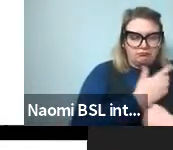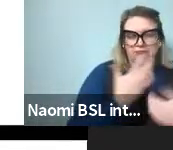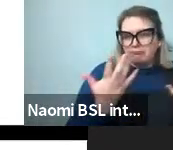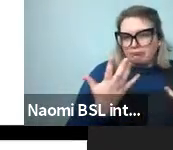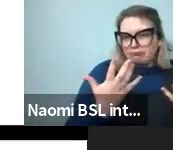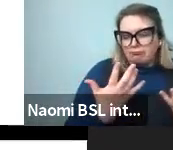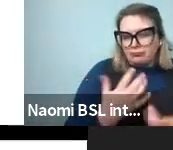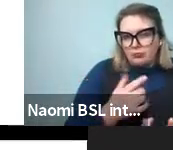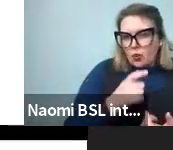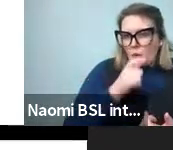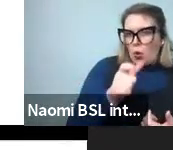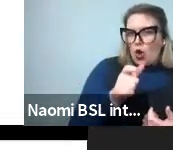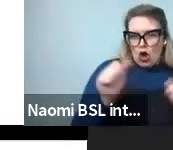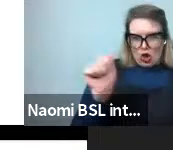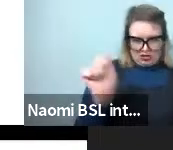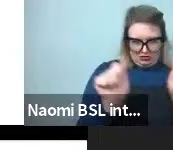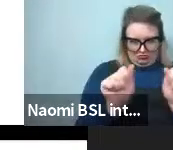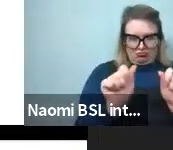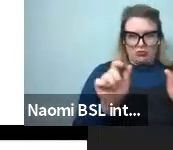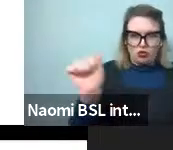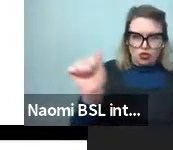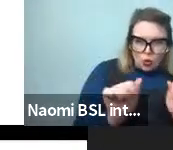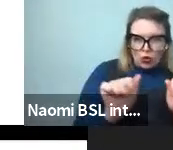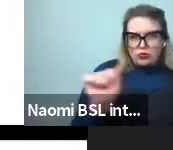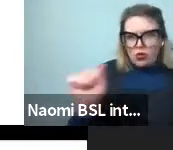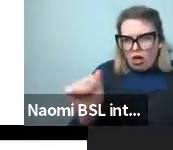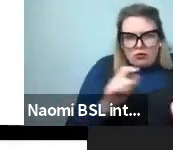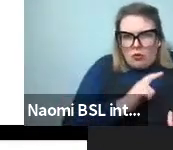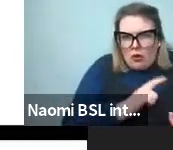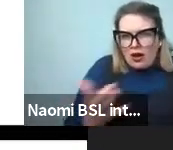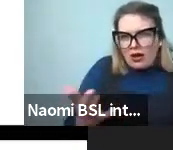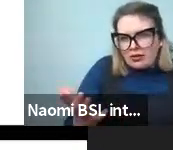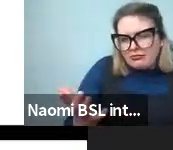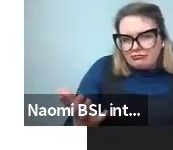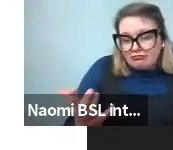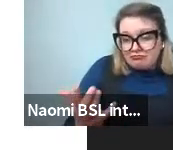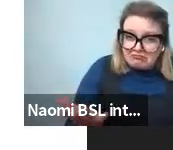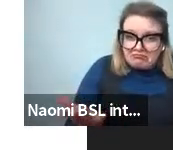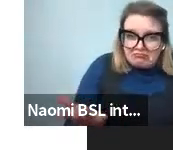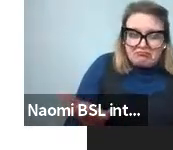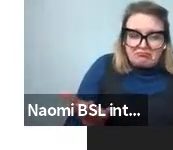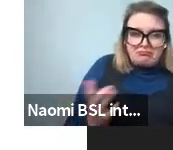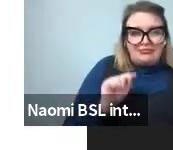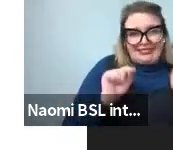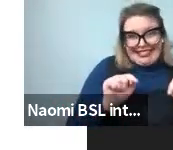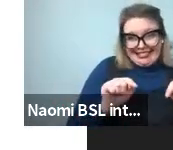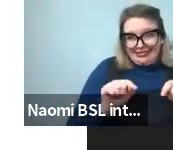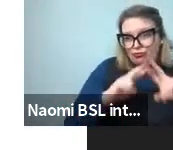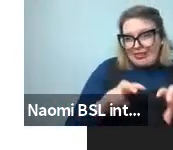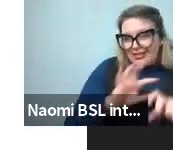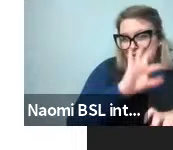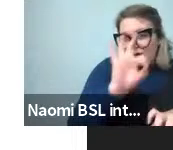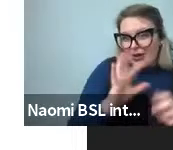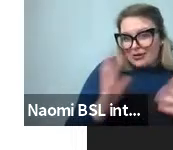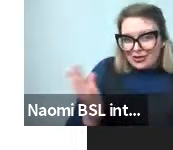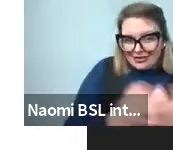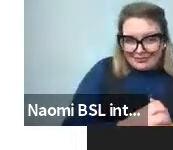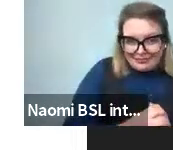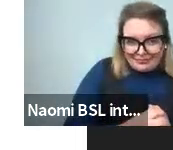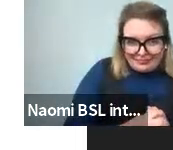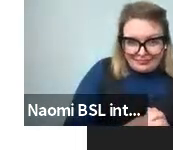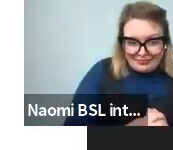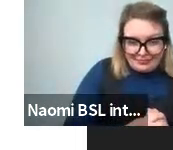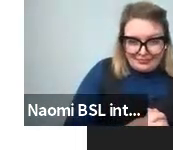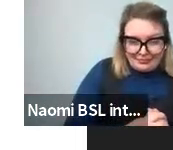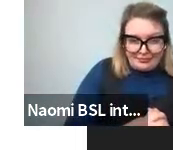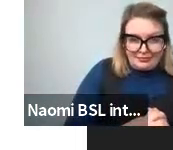shapes that they do, the lengths that they do, is a research question. Going back to